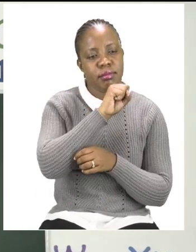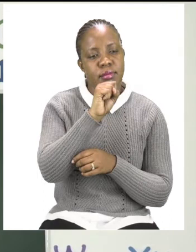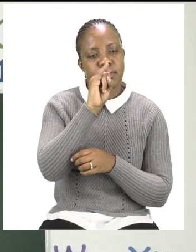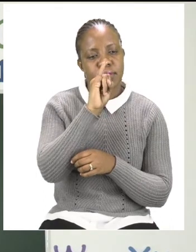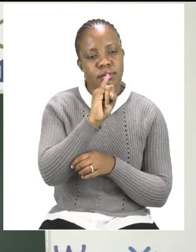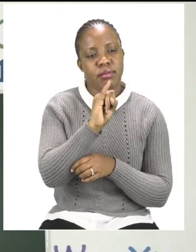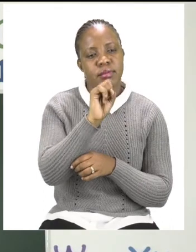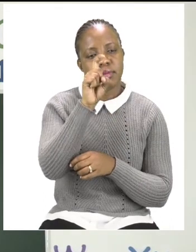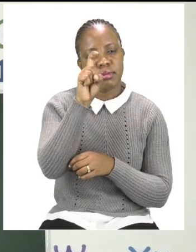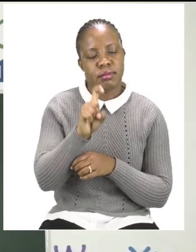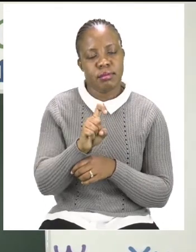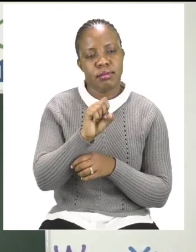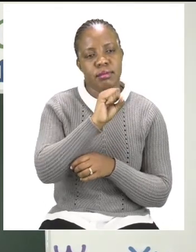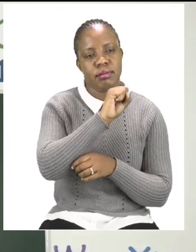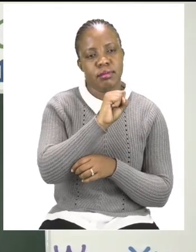write S.